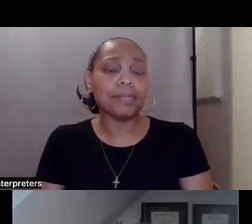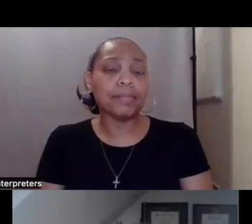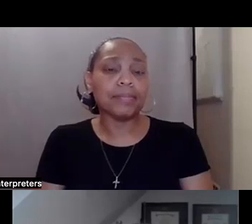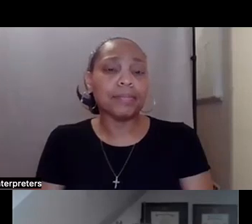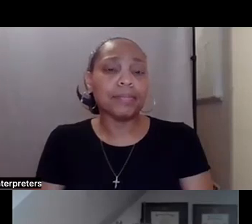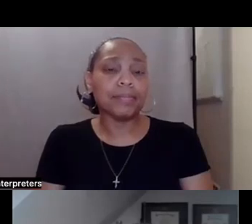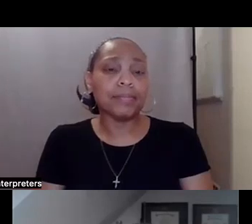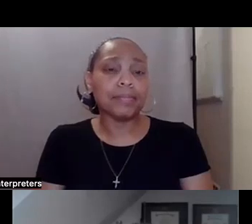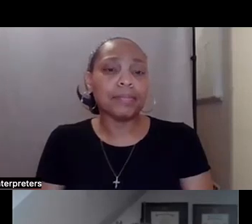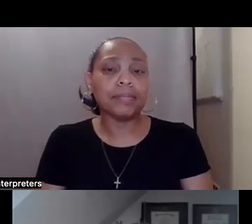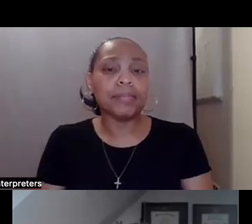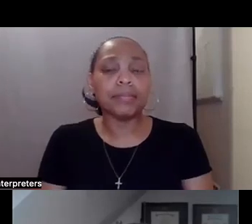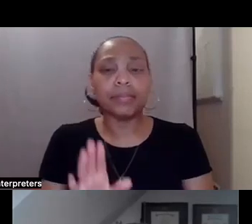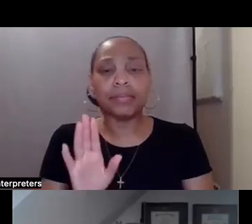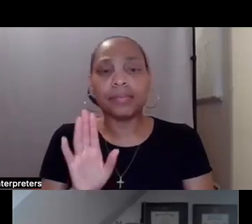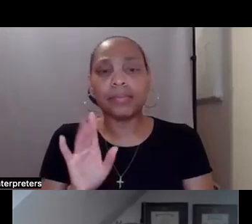You're muted, Mercedes.